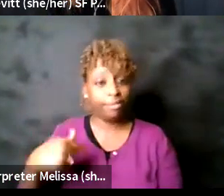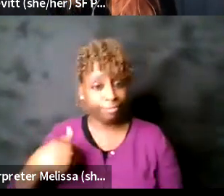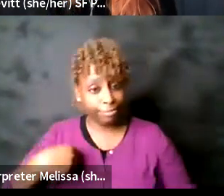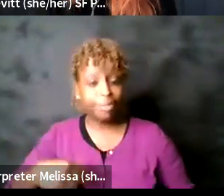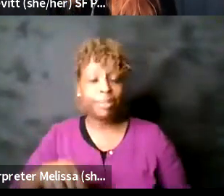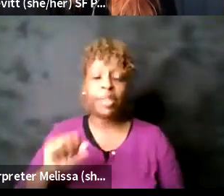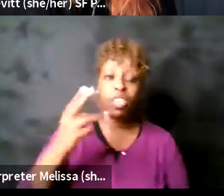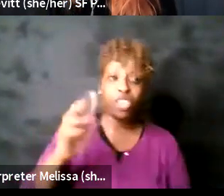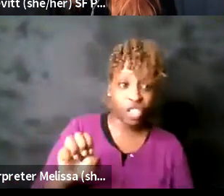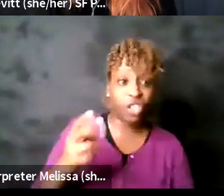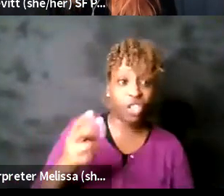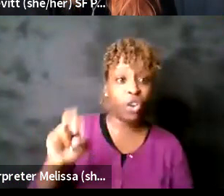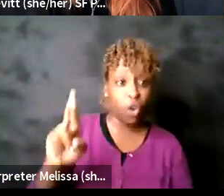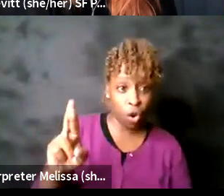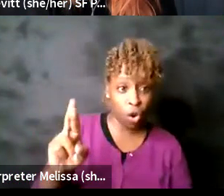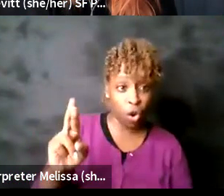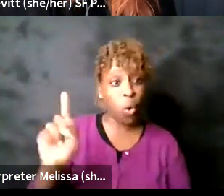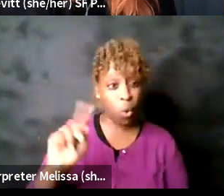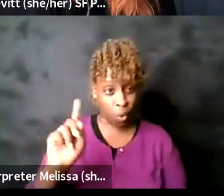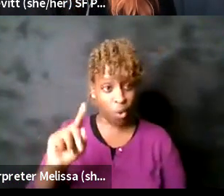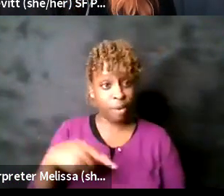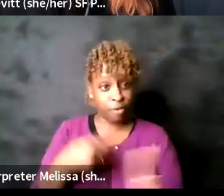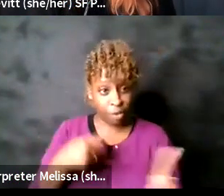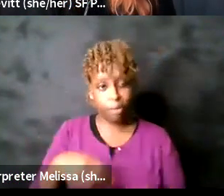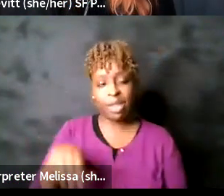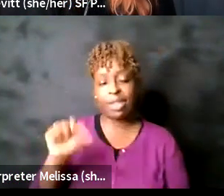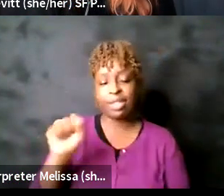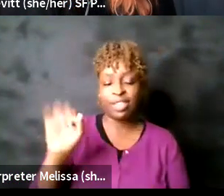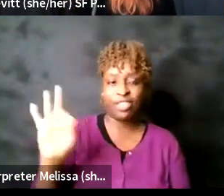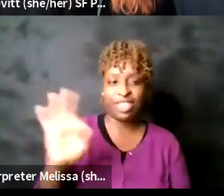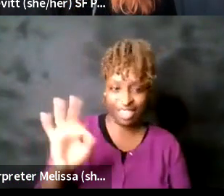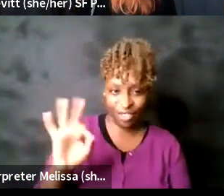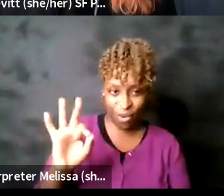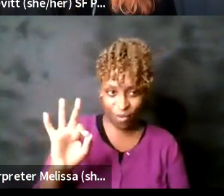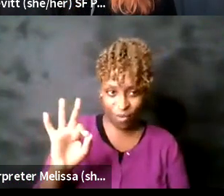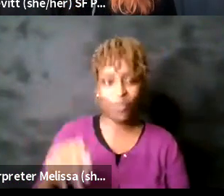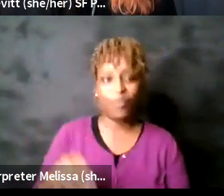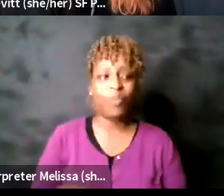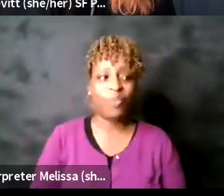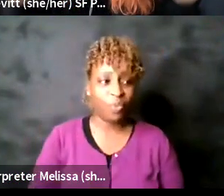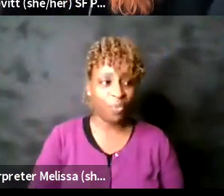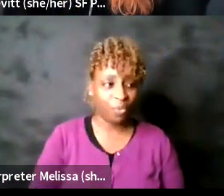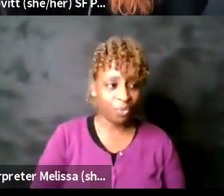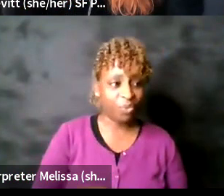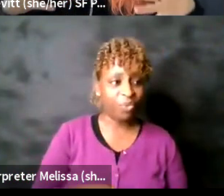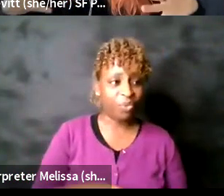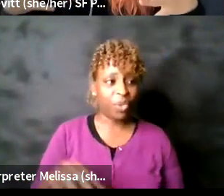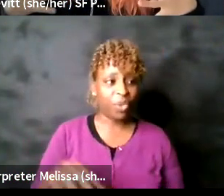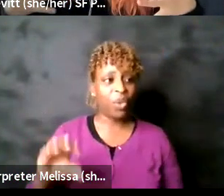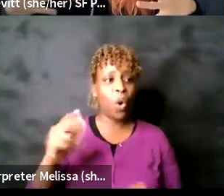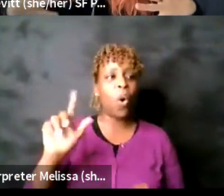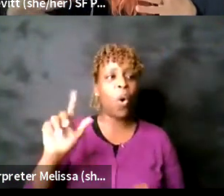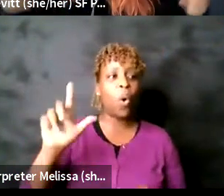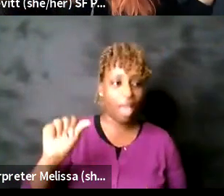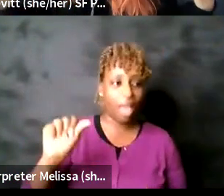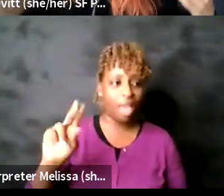from San Francisco traditional Ohlone land um I have flame-colored